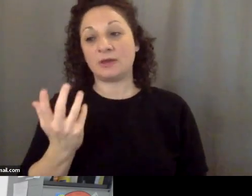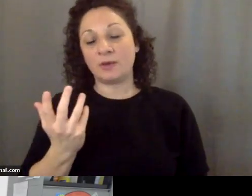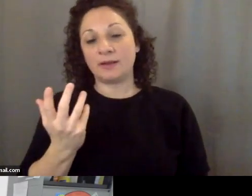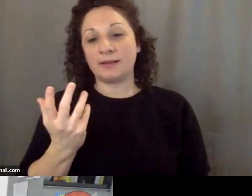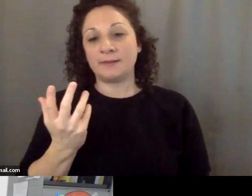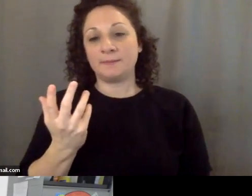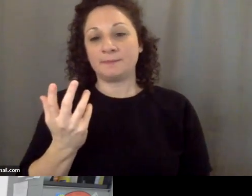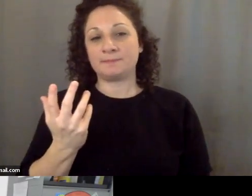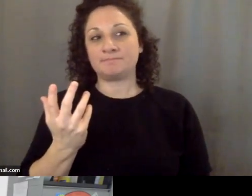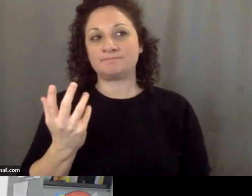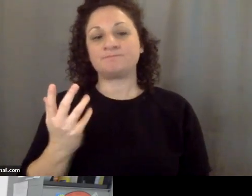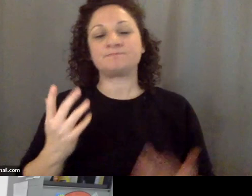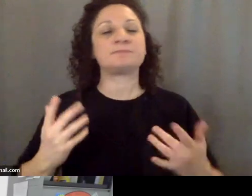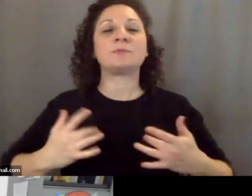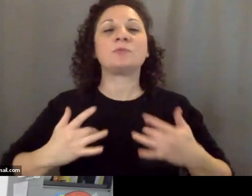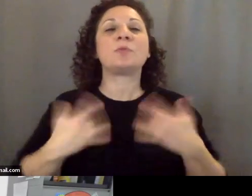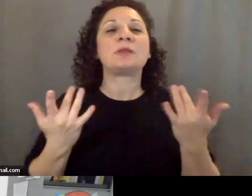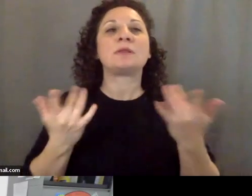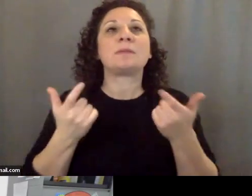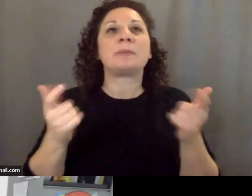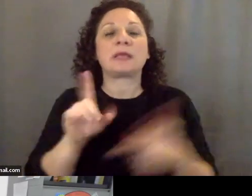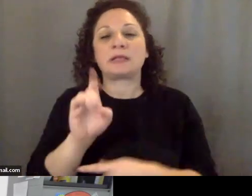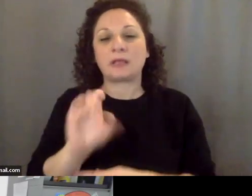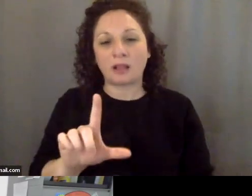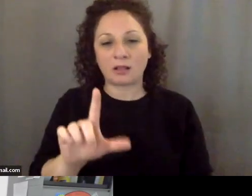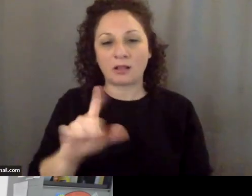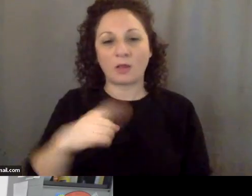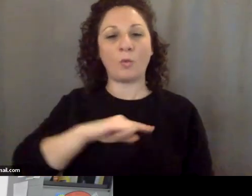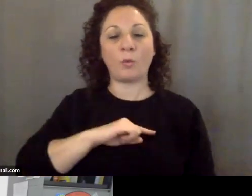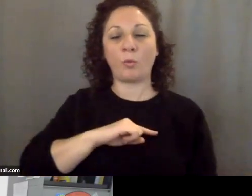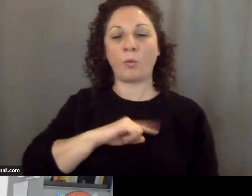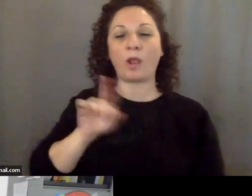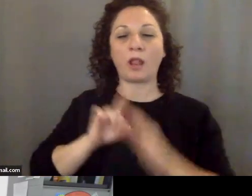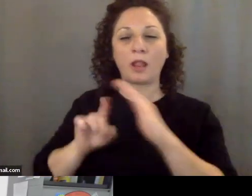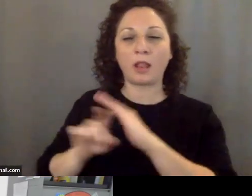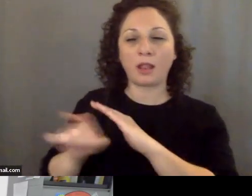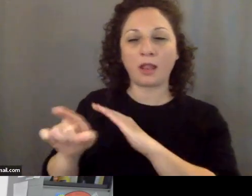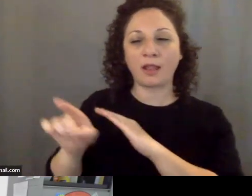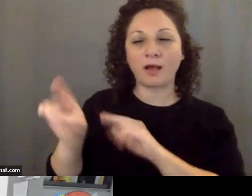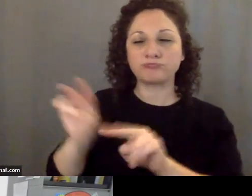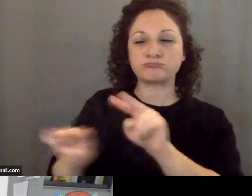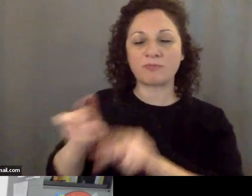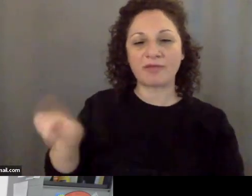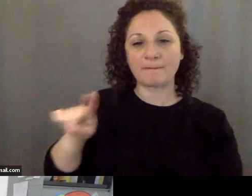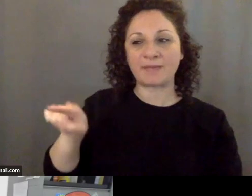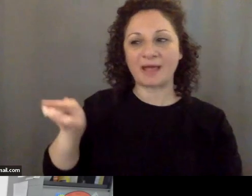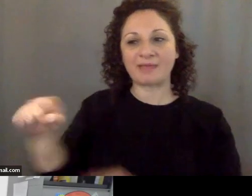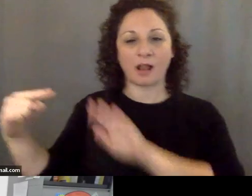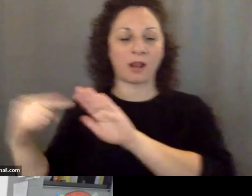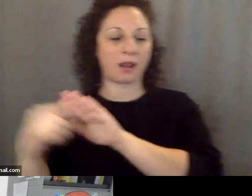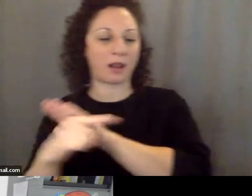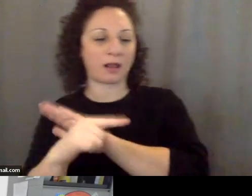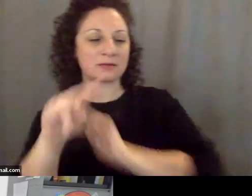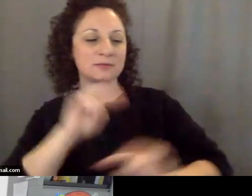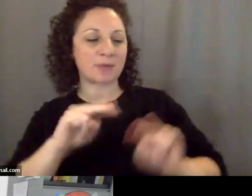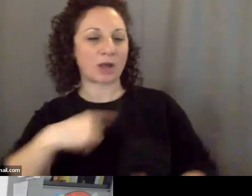what's the big deal? because we spy on them and they spy on us. And this is like saying some